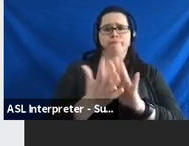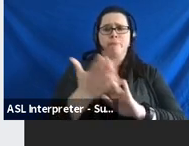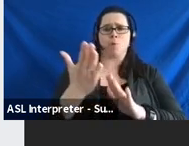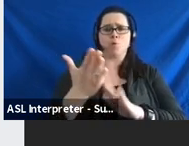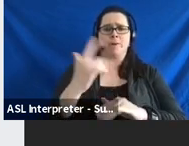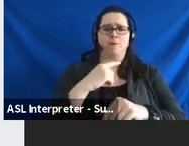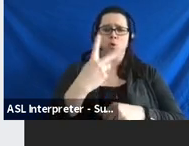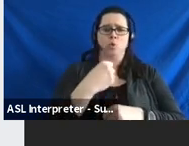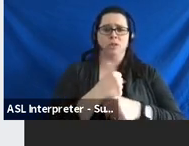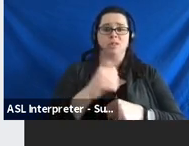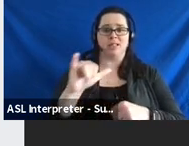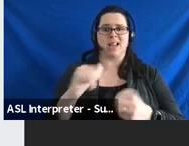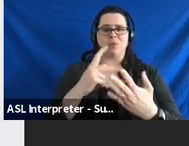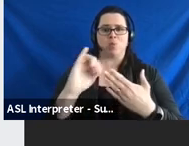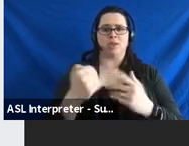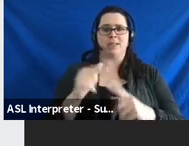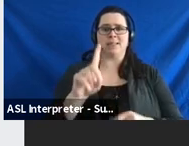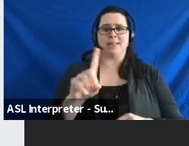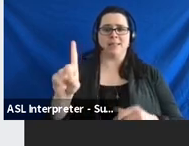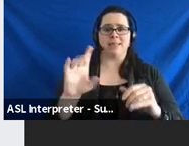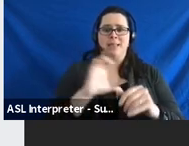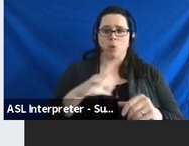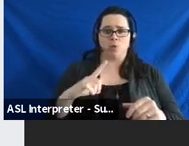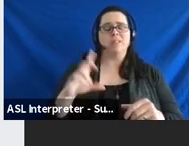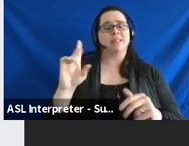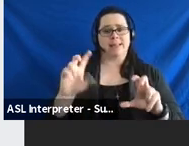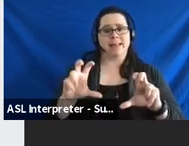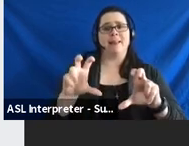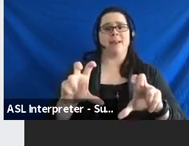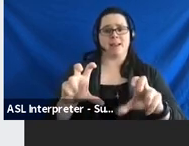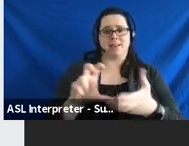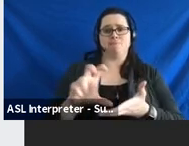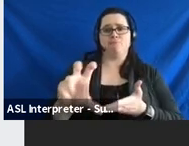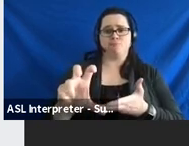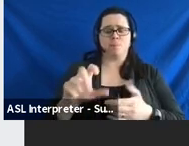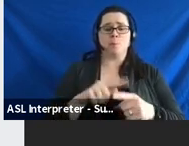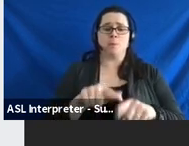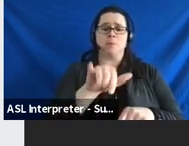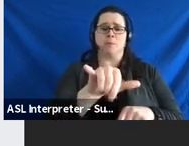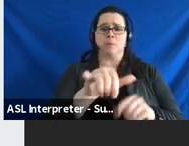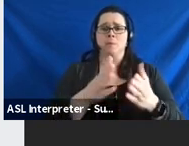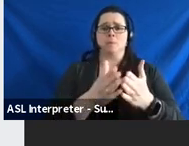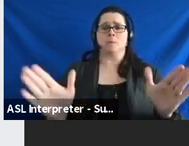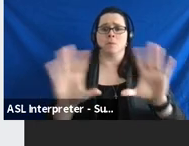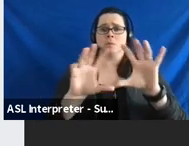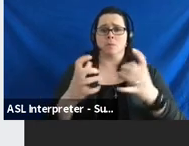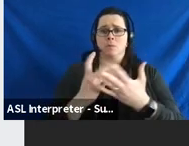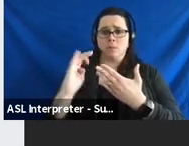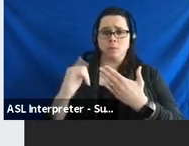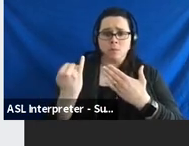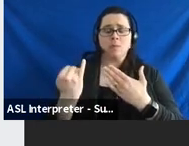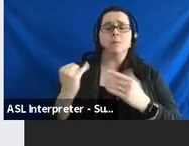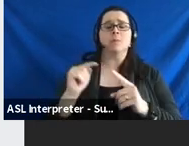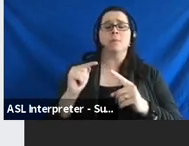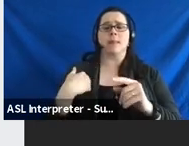It's a project that the DD Council did invest in. But in that overall project, there is a